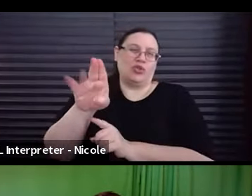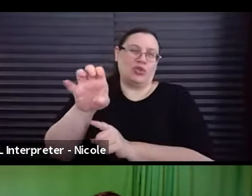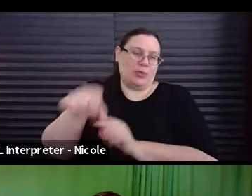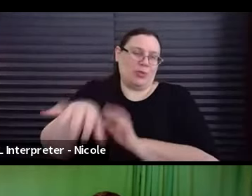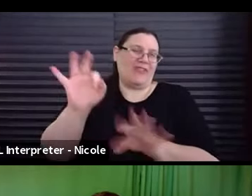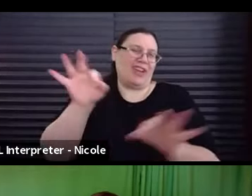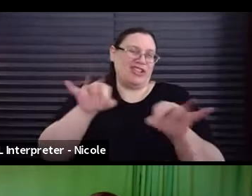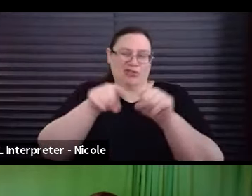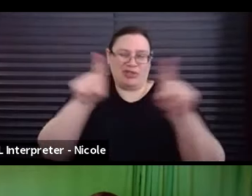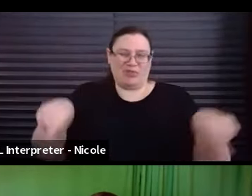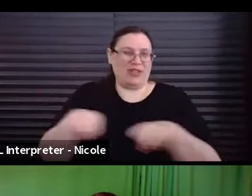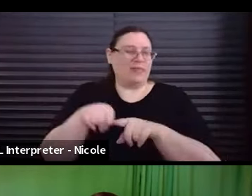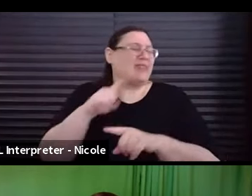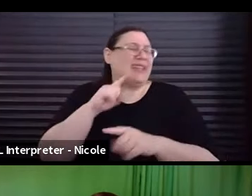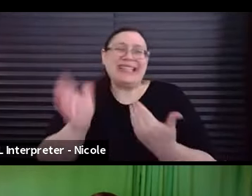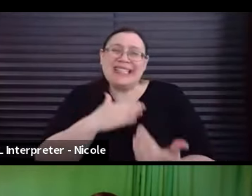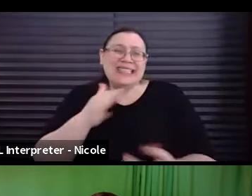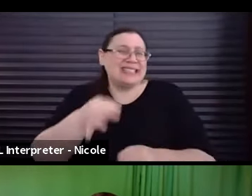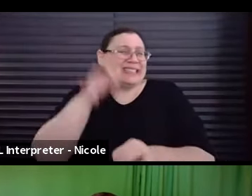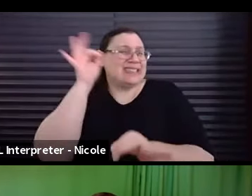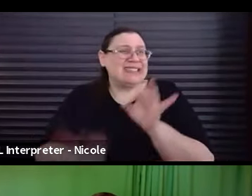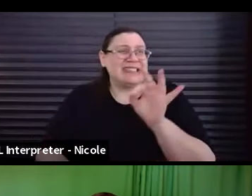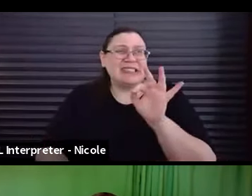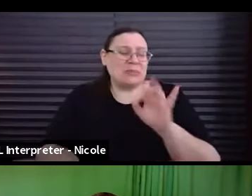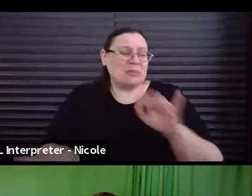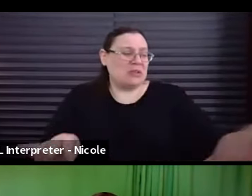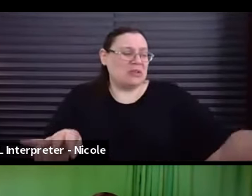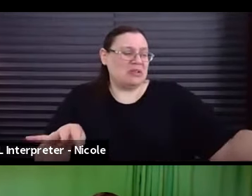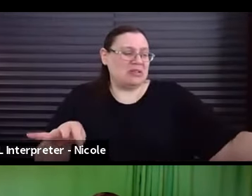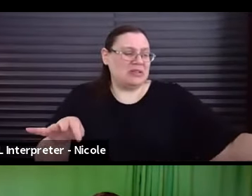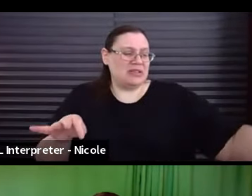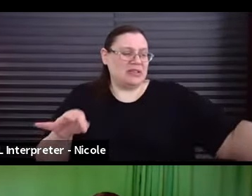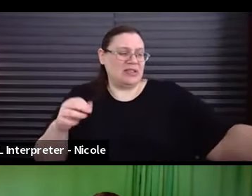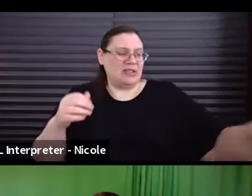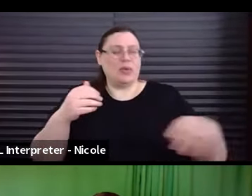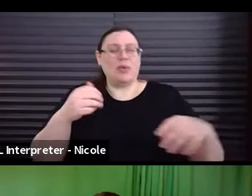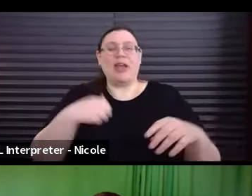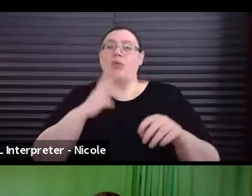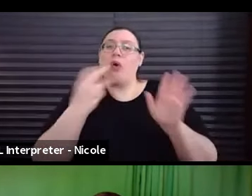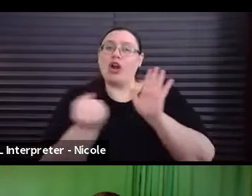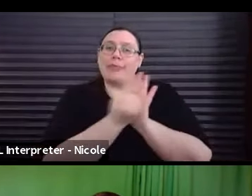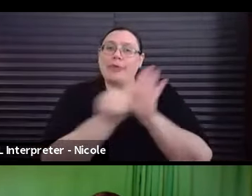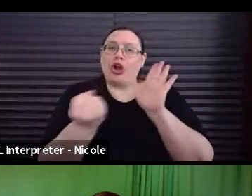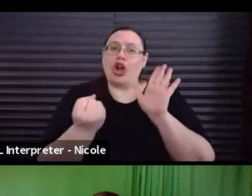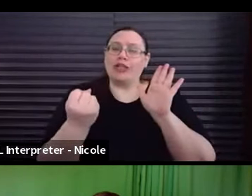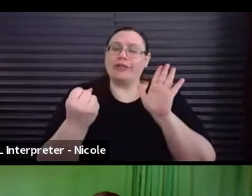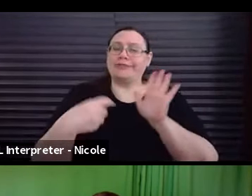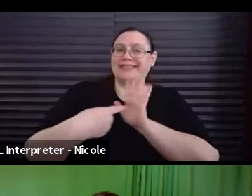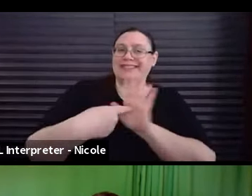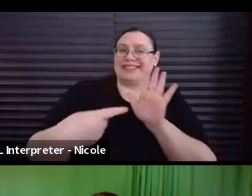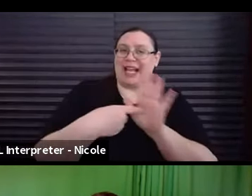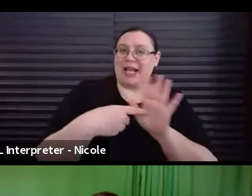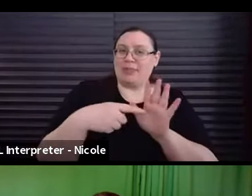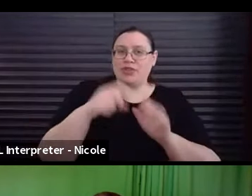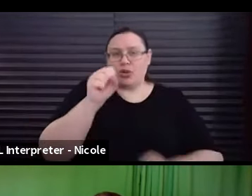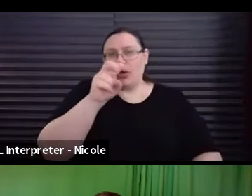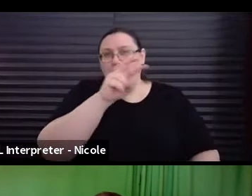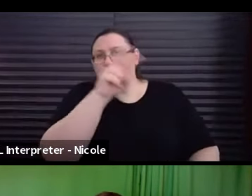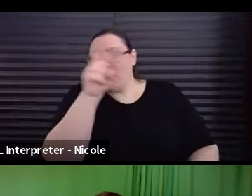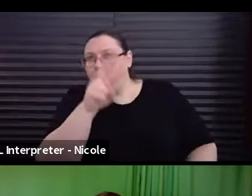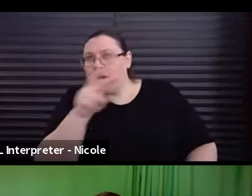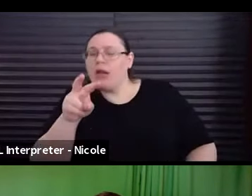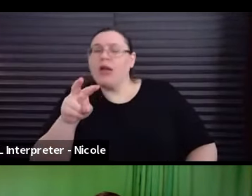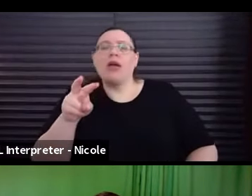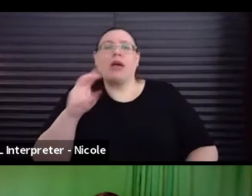is so easy. So simple. We have the watermark samples for you to even just read through the agreement before